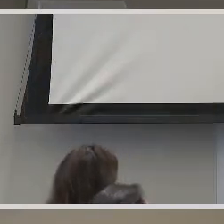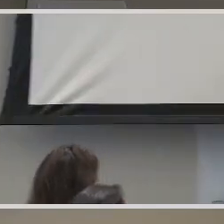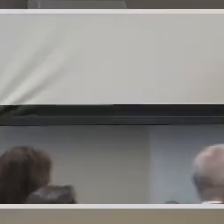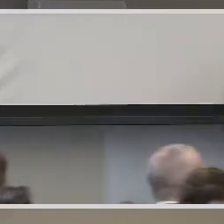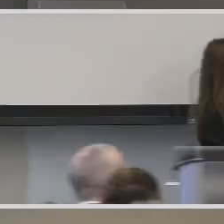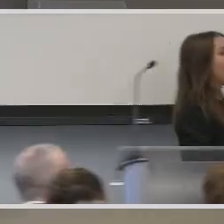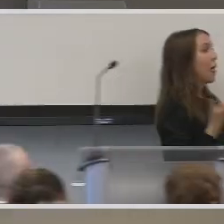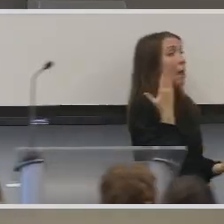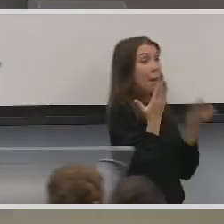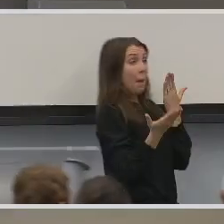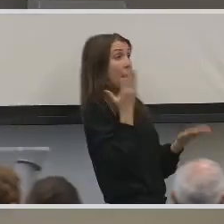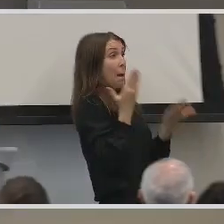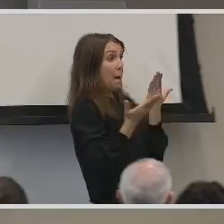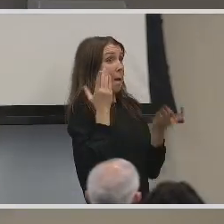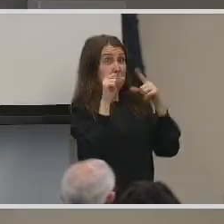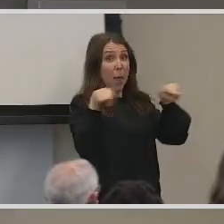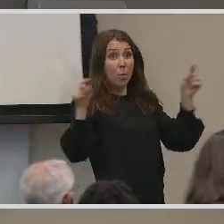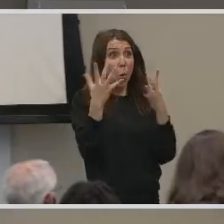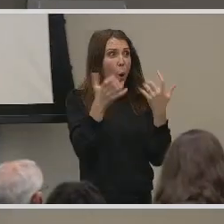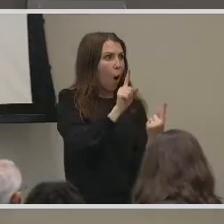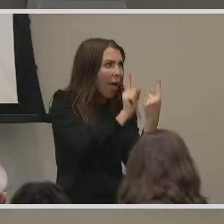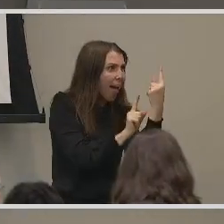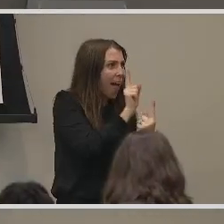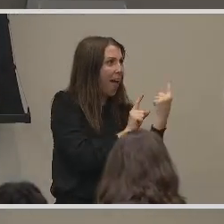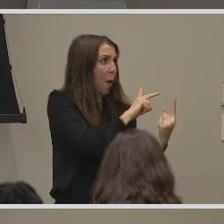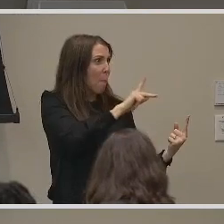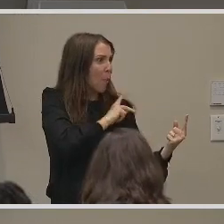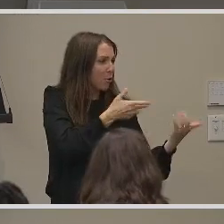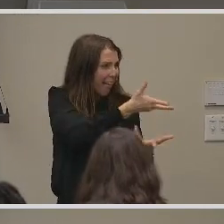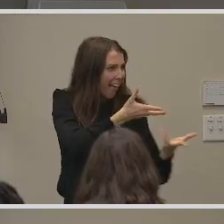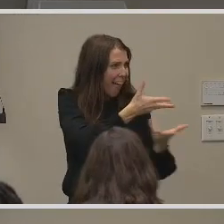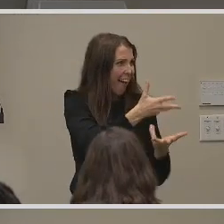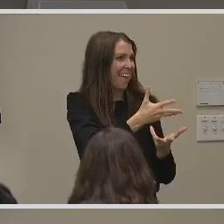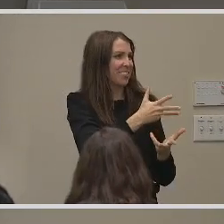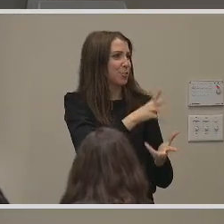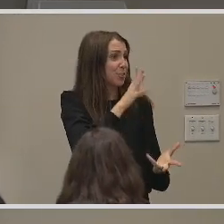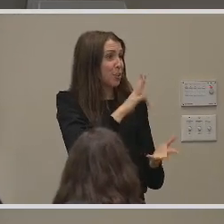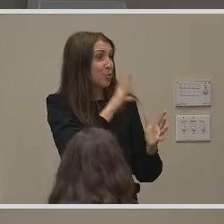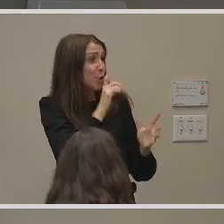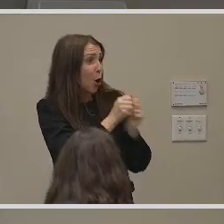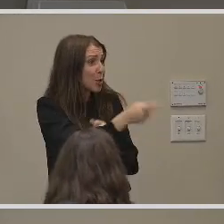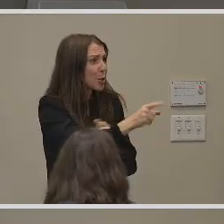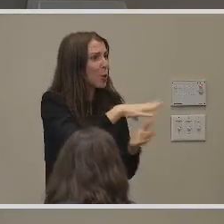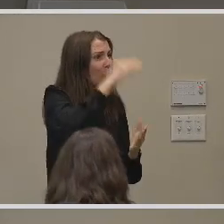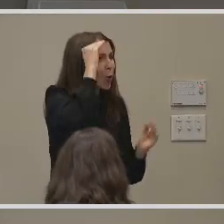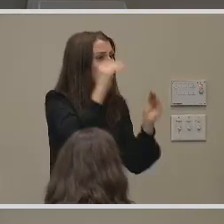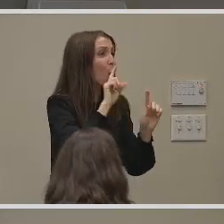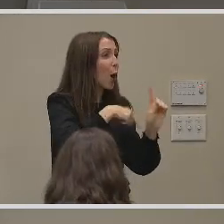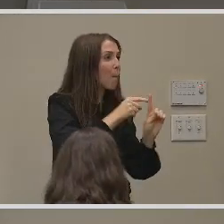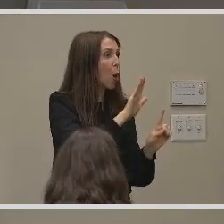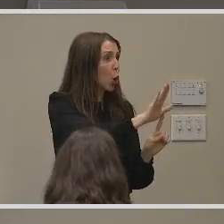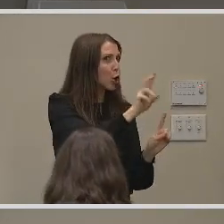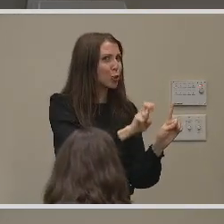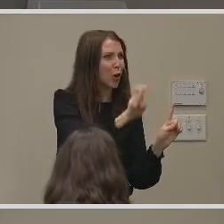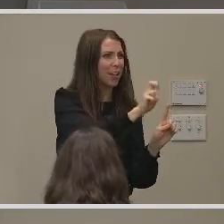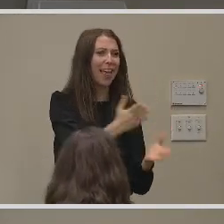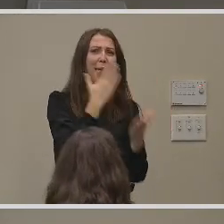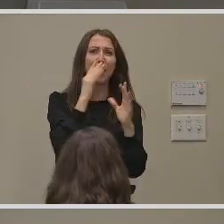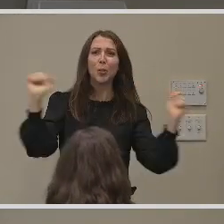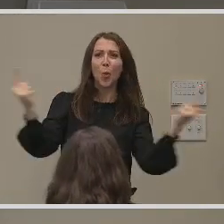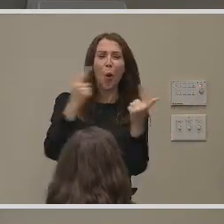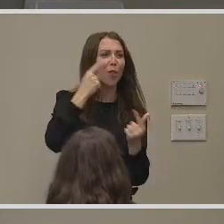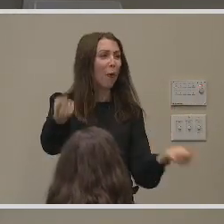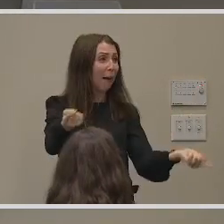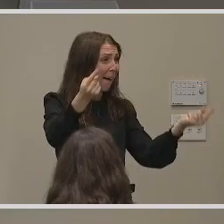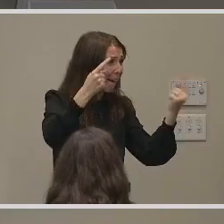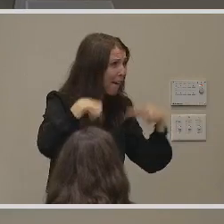talk to her a little bit more personally and learn more about her journey. And thank you all so much for